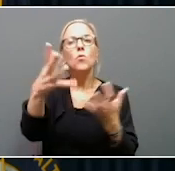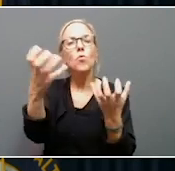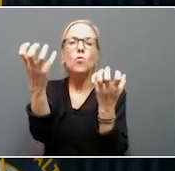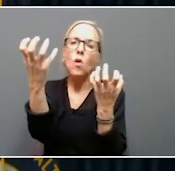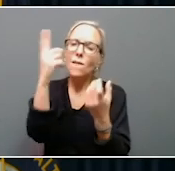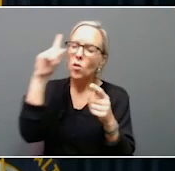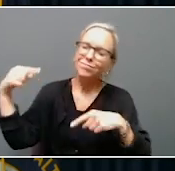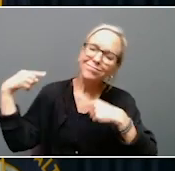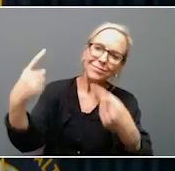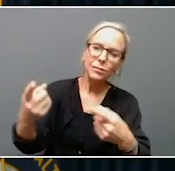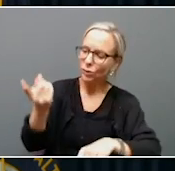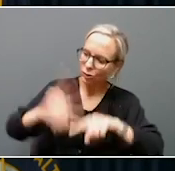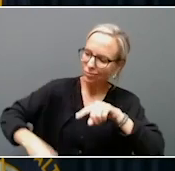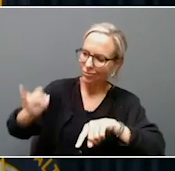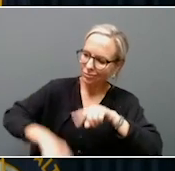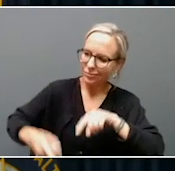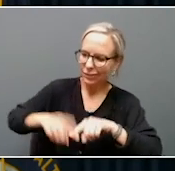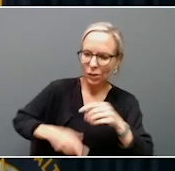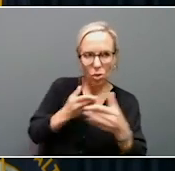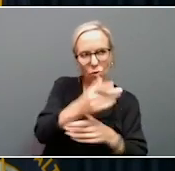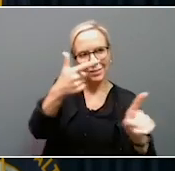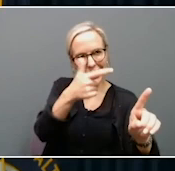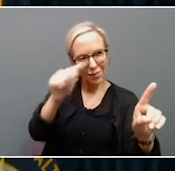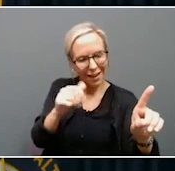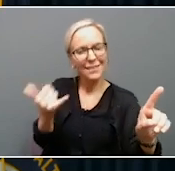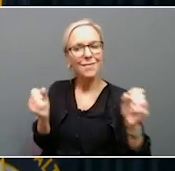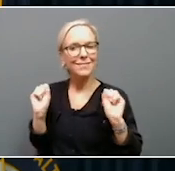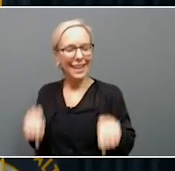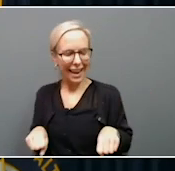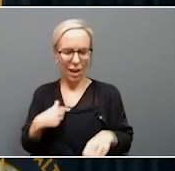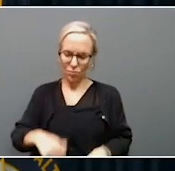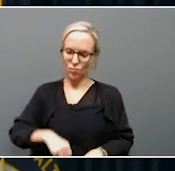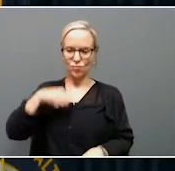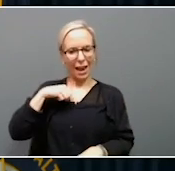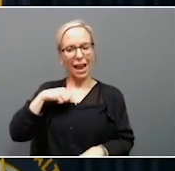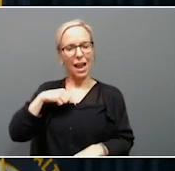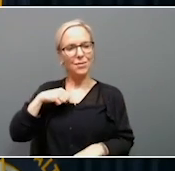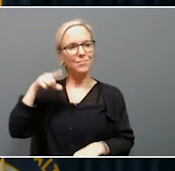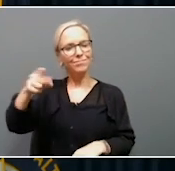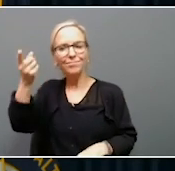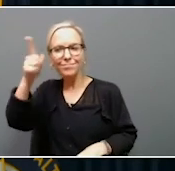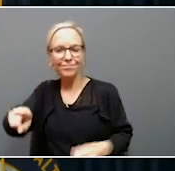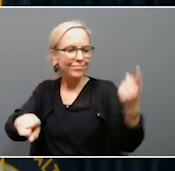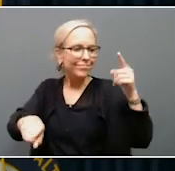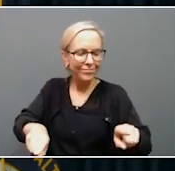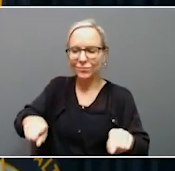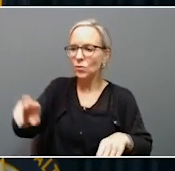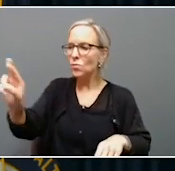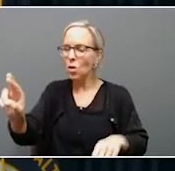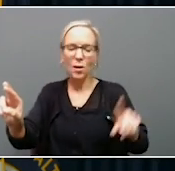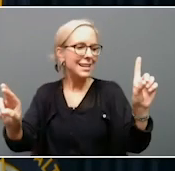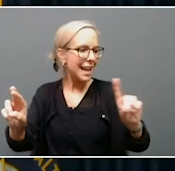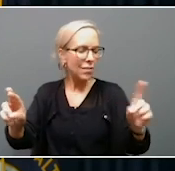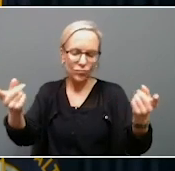able to get through the General Assembly. Unfortunately, I'm proud of the bipartisan effort of seeing people cross over, even folks that may